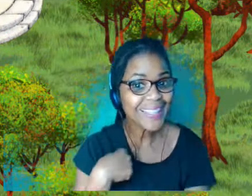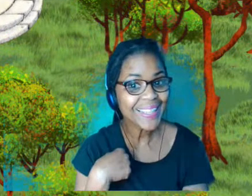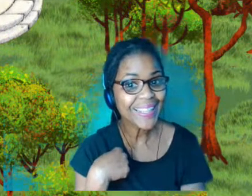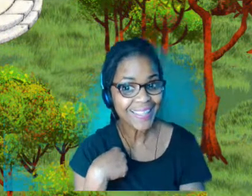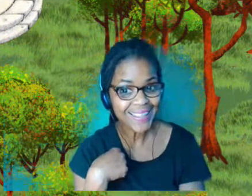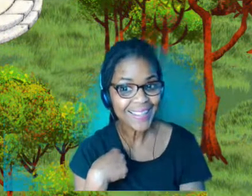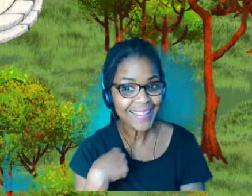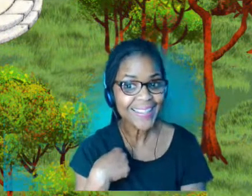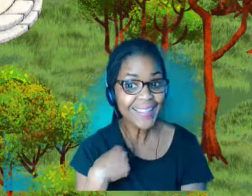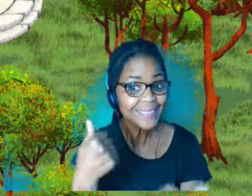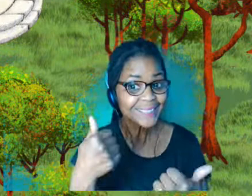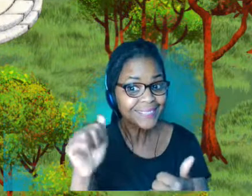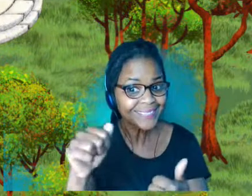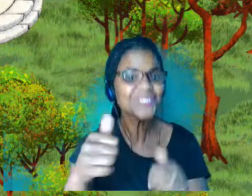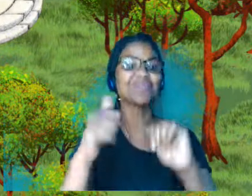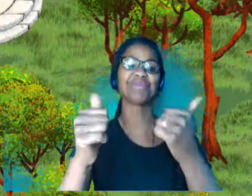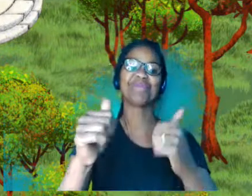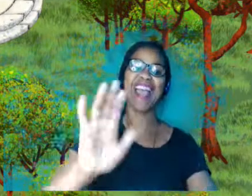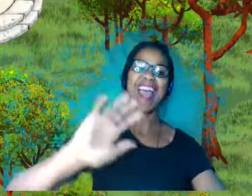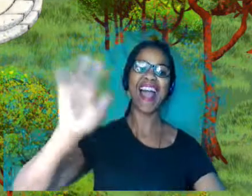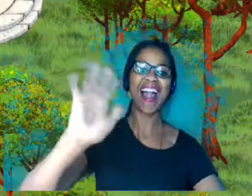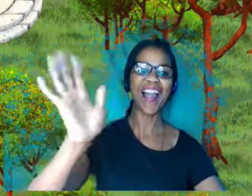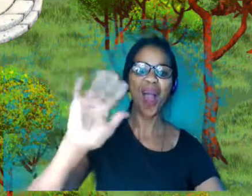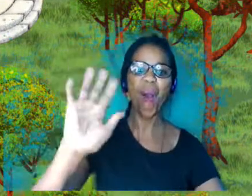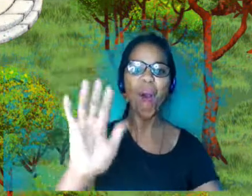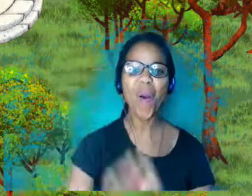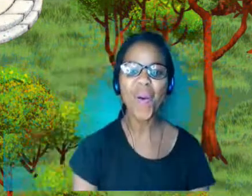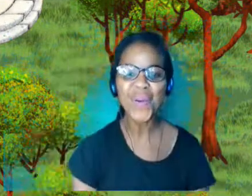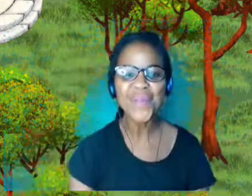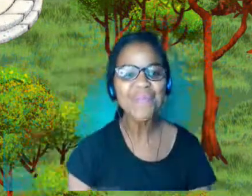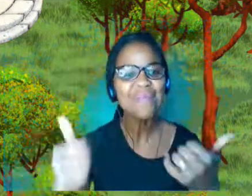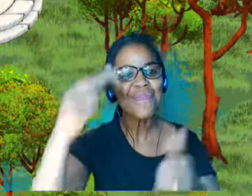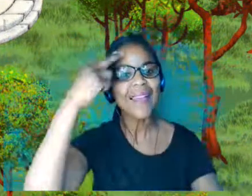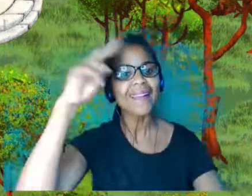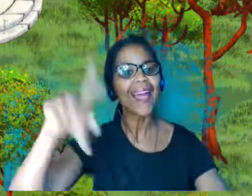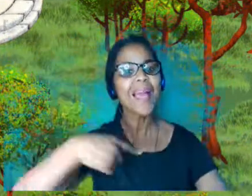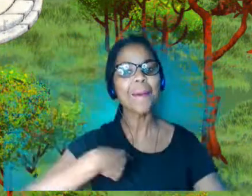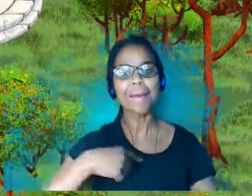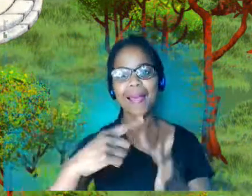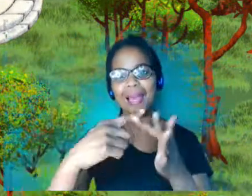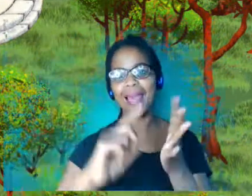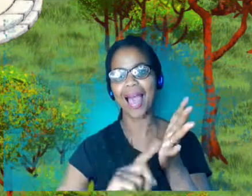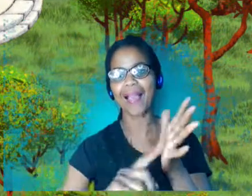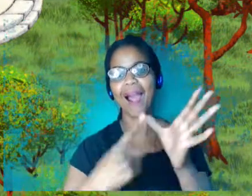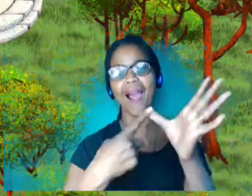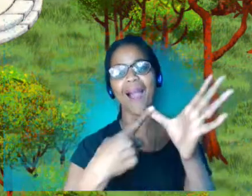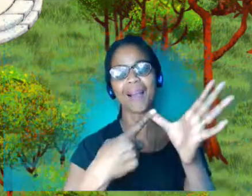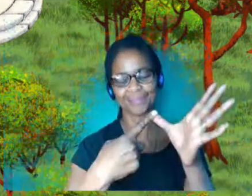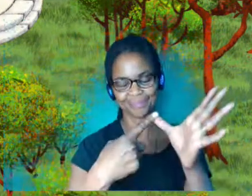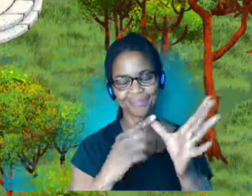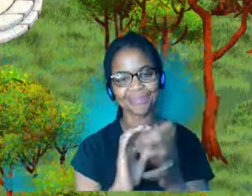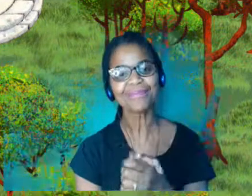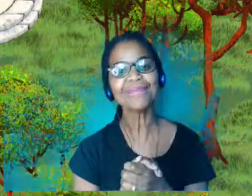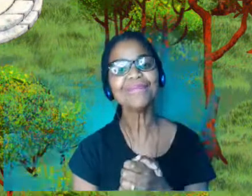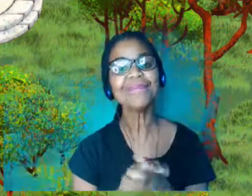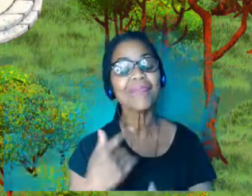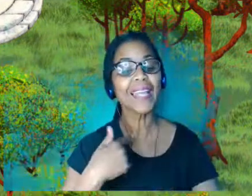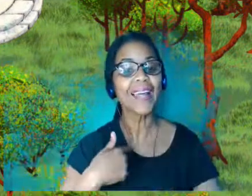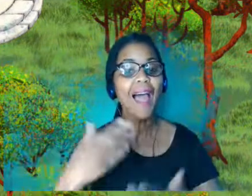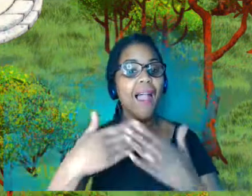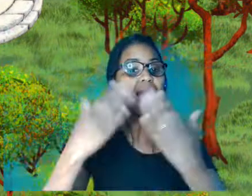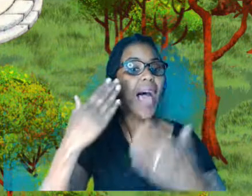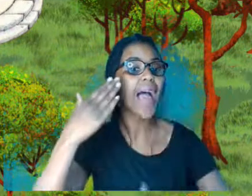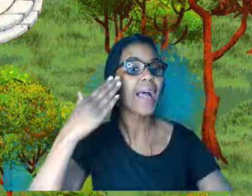Good. Hello everyone. My name is Ella. I am a light skinned mixed heritage